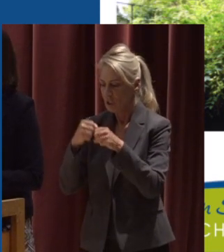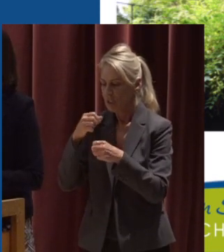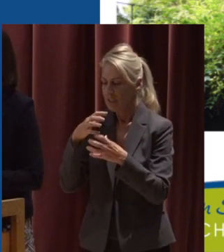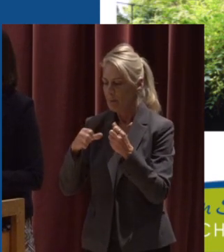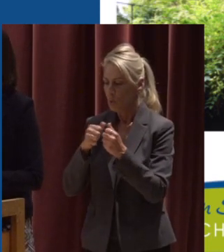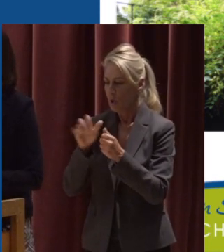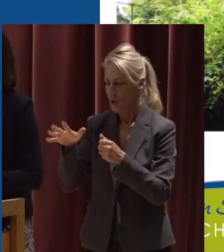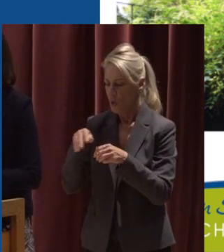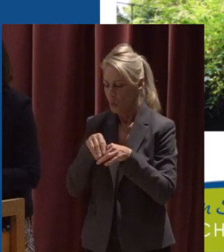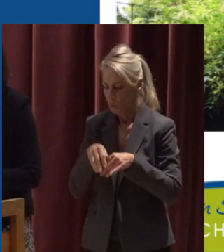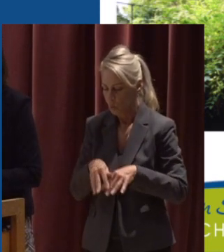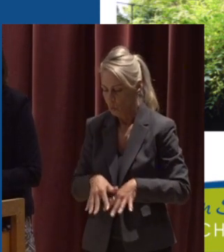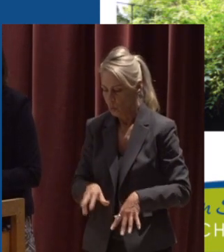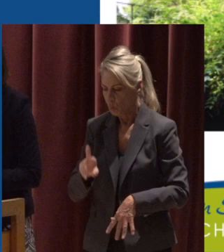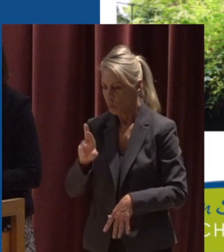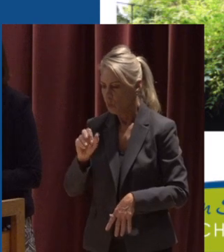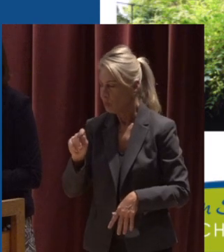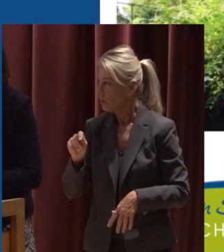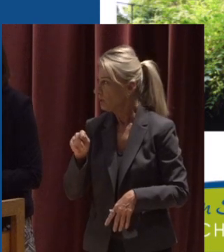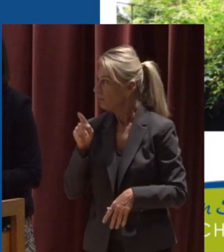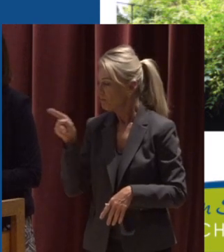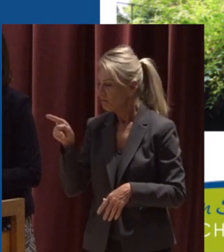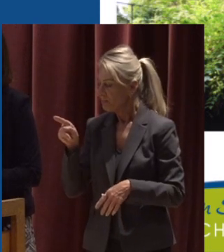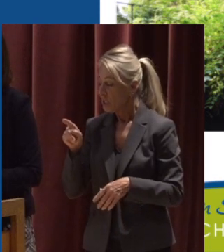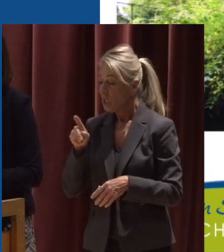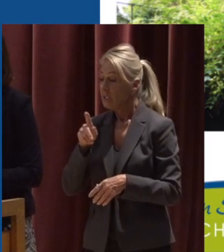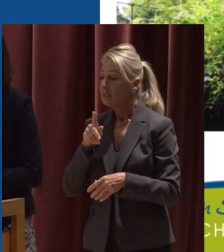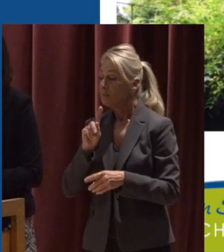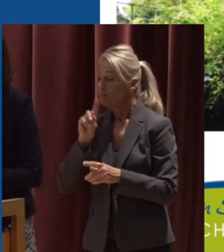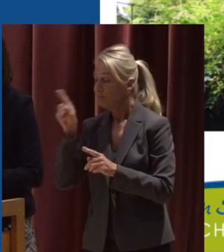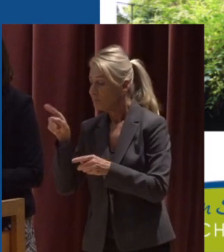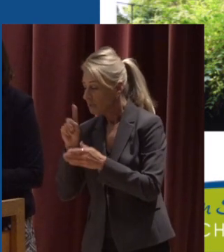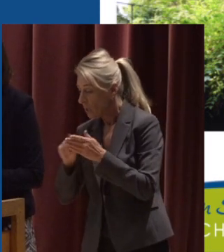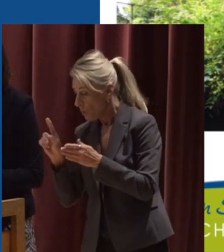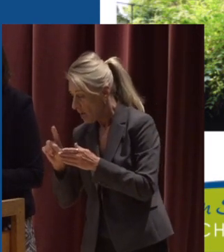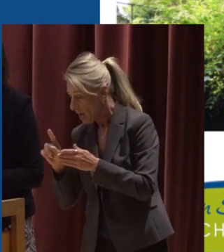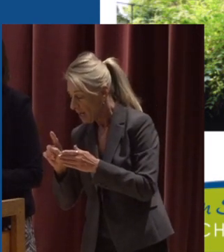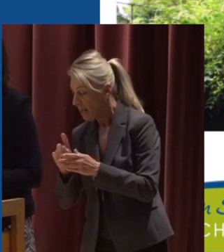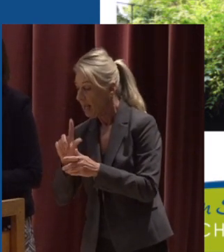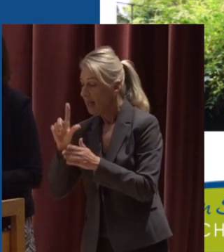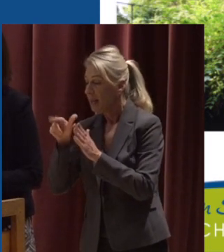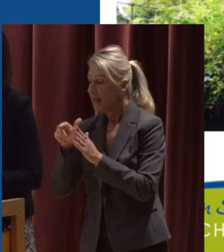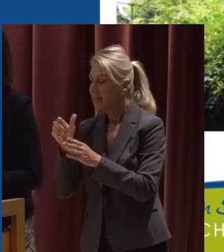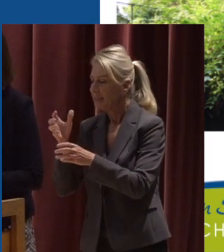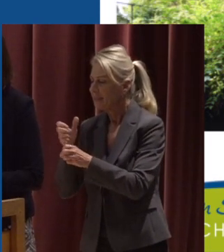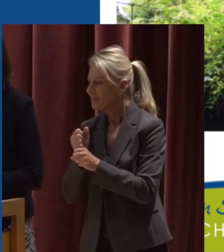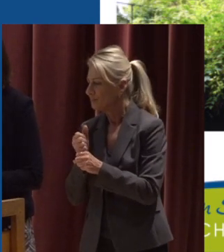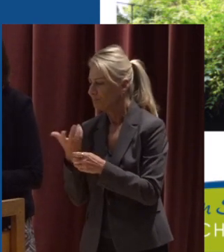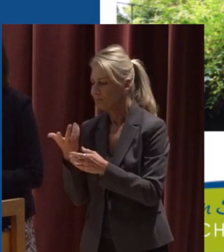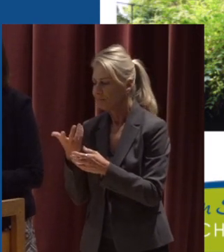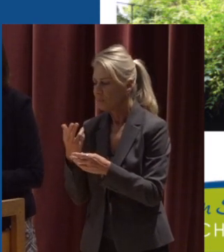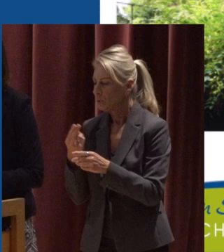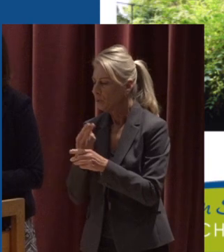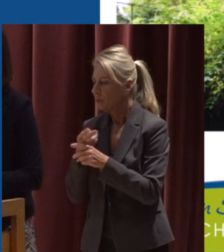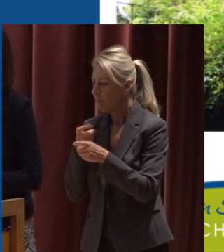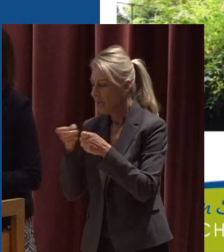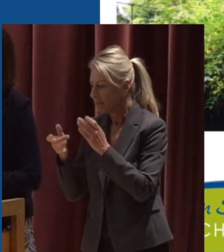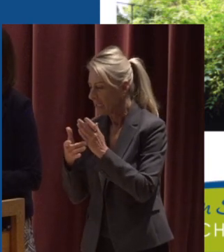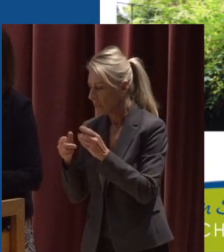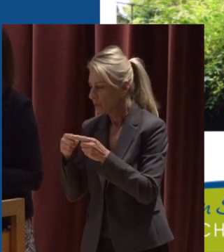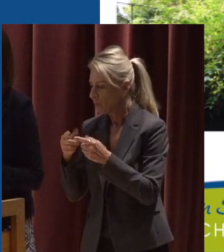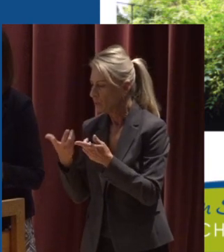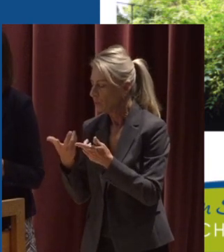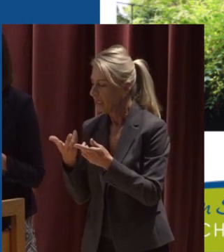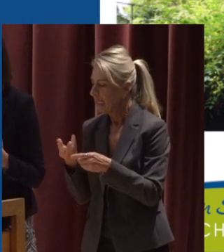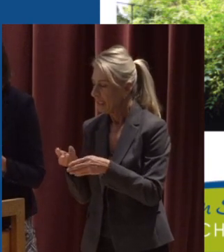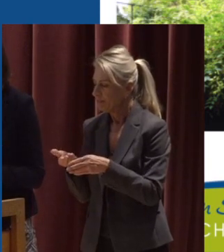crew being able to track these and know exactly where they are Allow stream crew to go back in and take management techniques Or replant in certain areas to increase